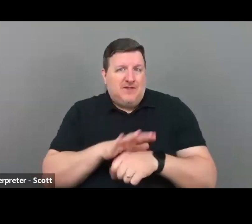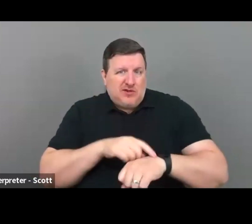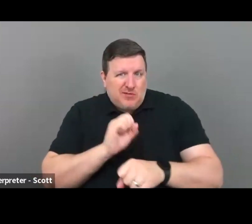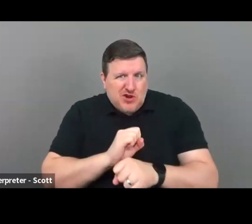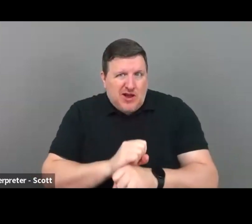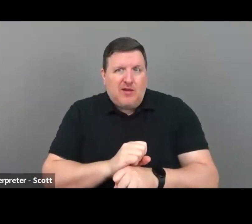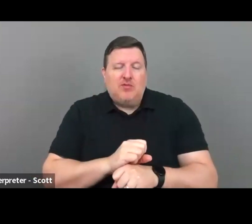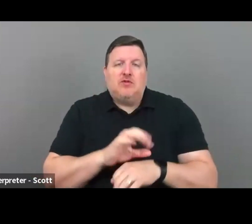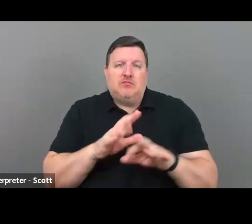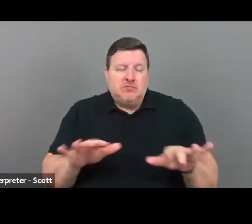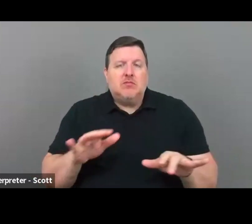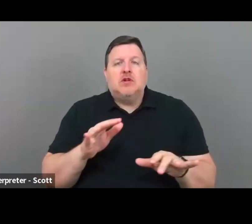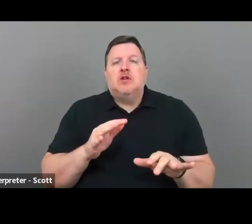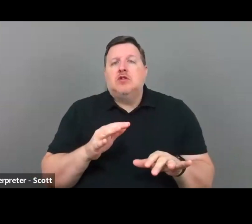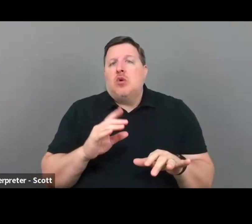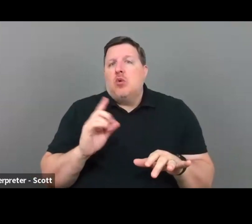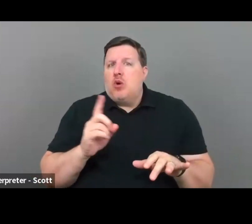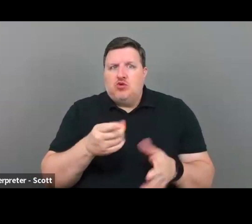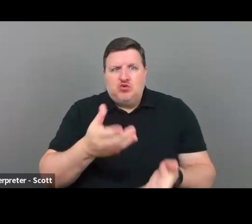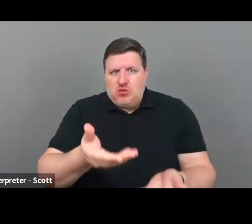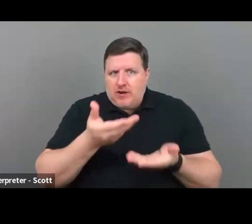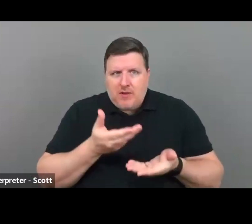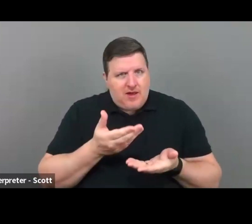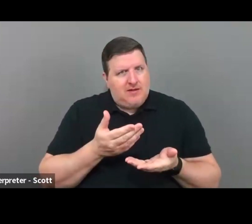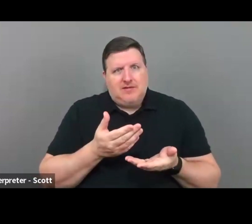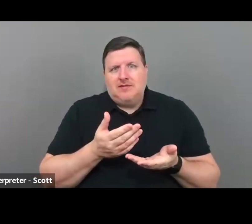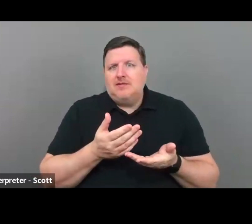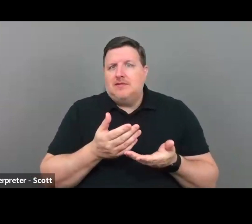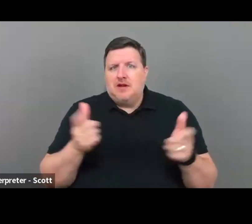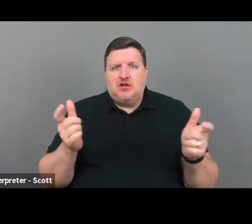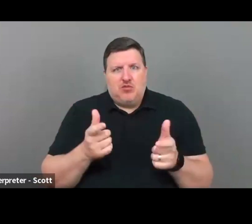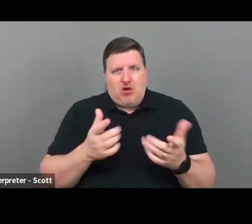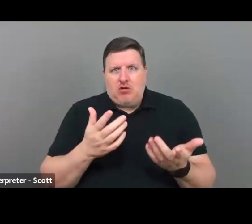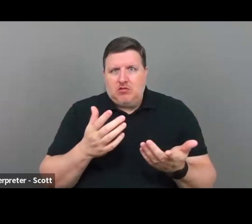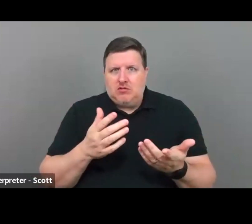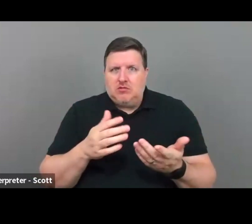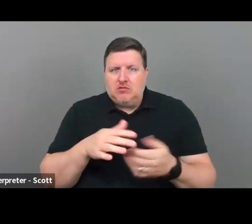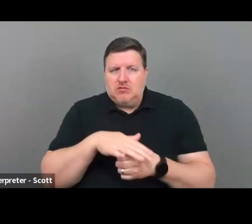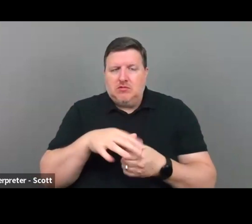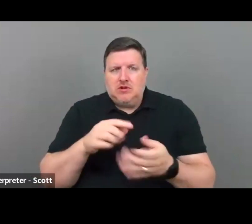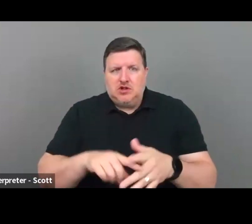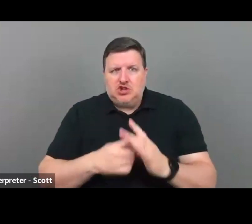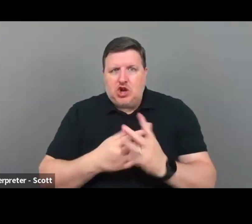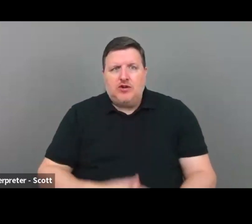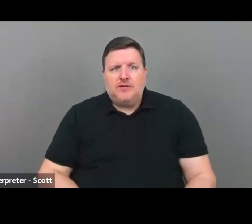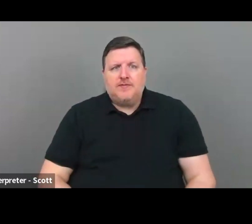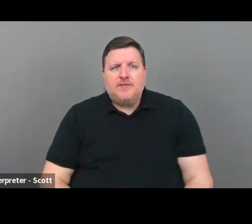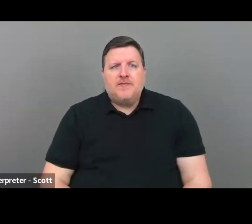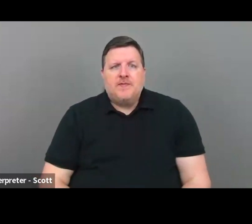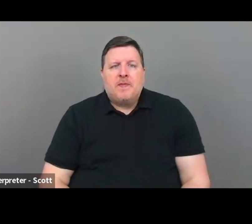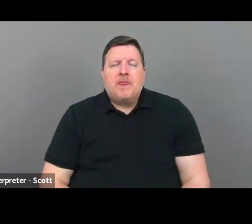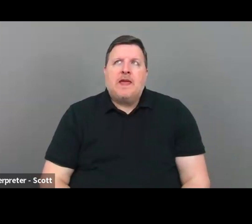all of them. So where would you recommend smaller teams start? Ah, ah, gosh,